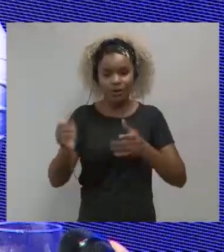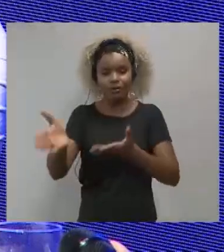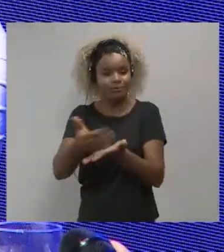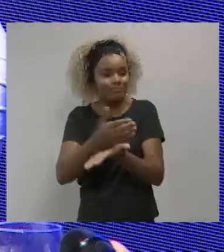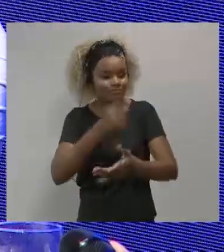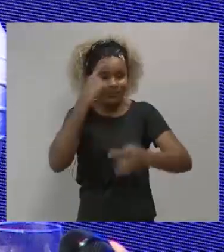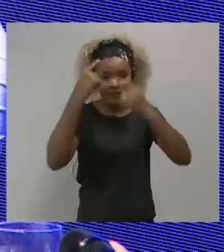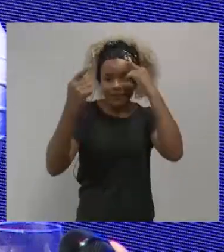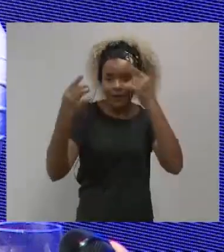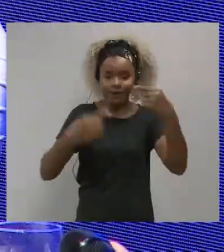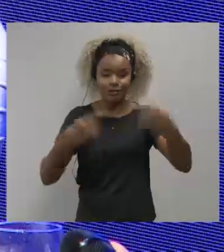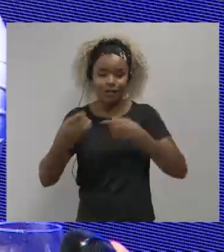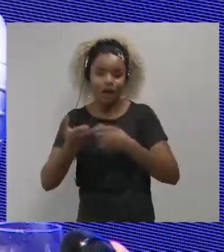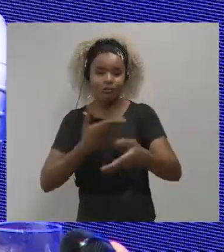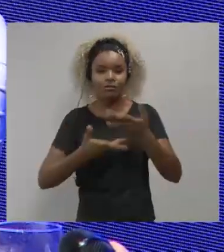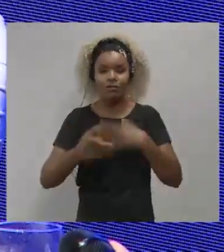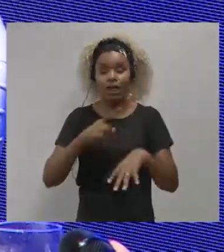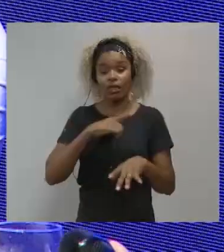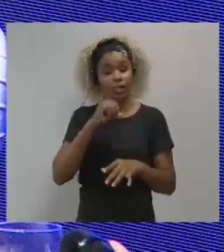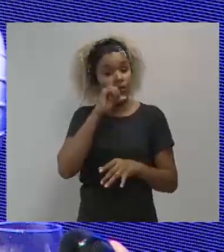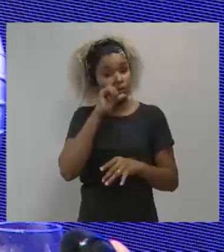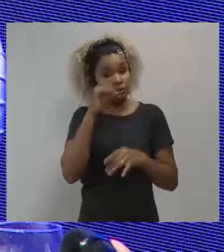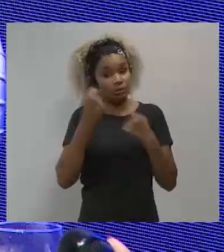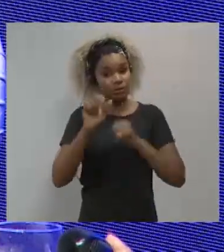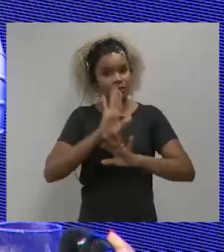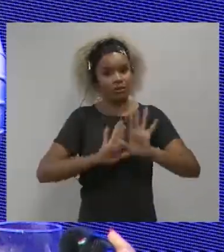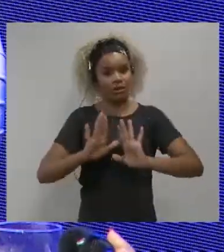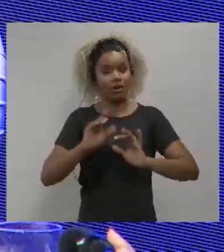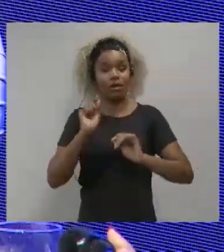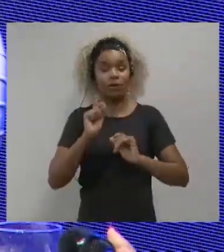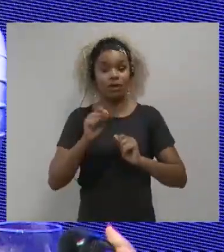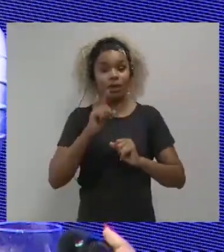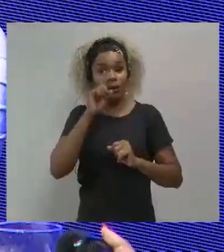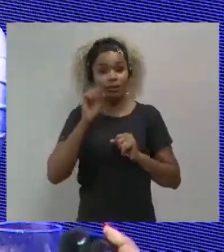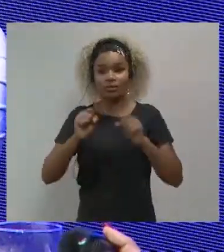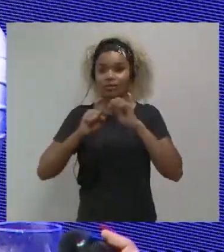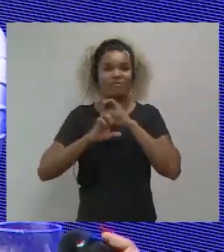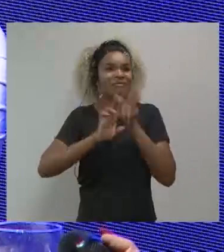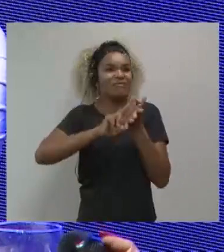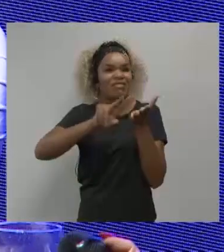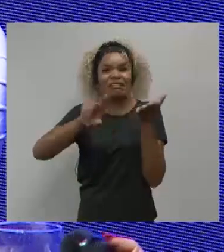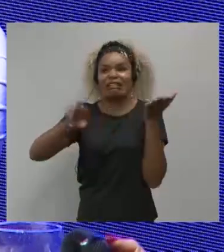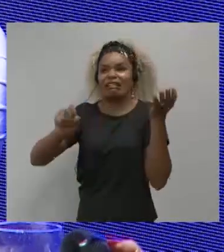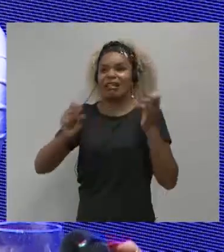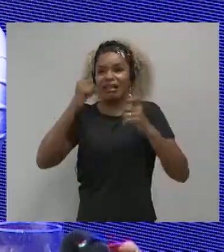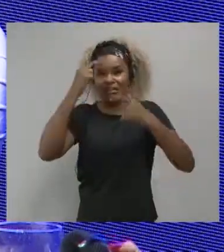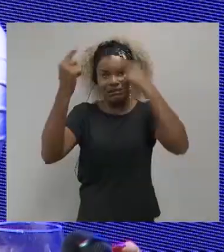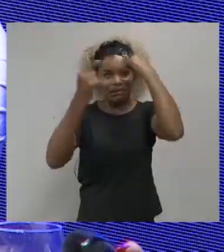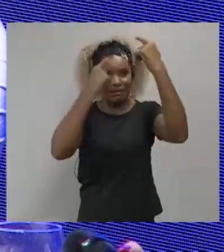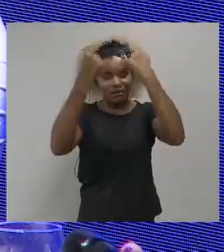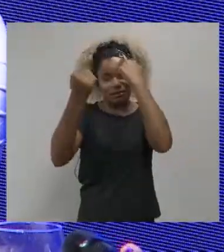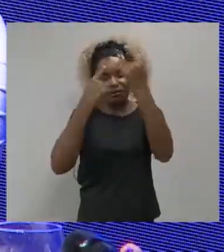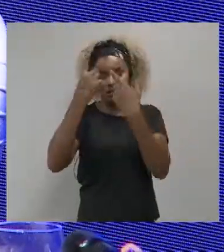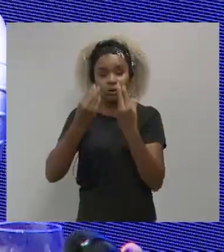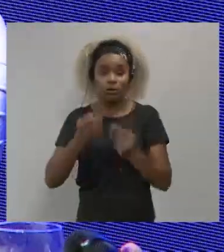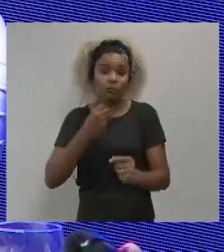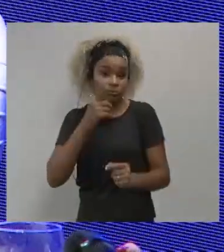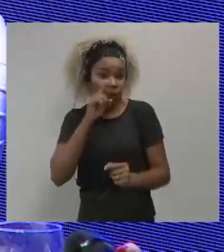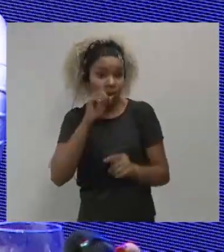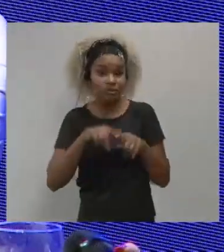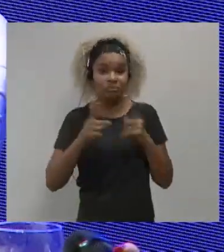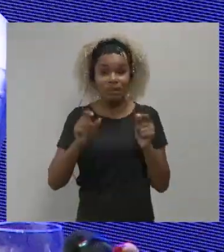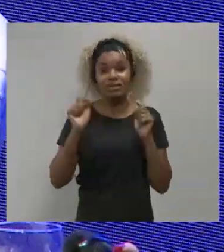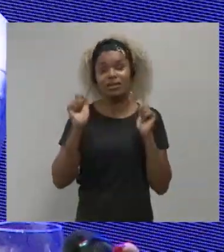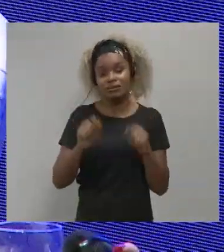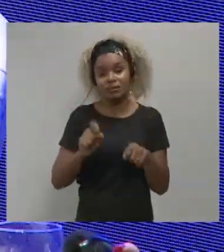gathering of ideas, there is a risk we need to treat, which is the risk of the multiplicity of ideas is a